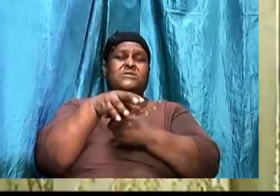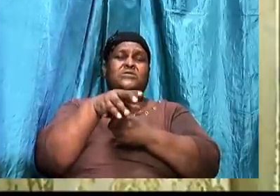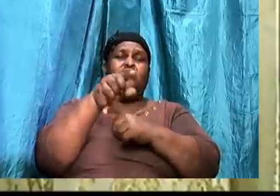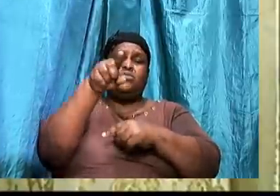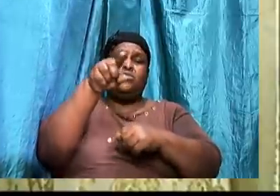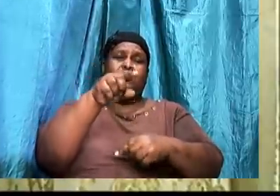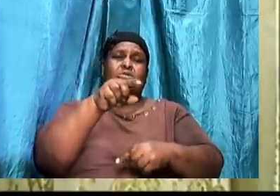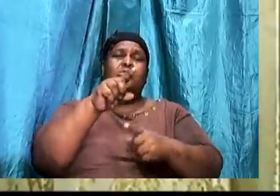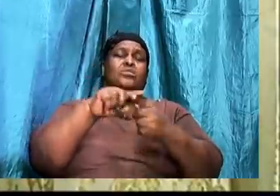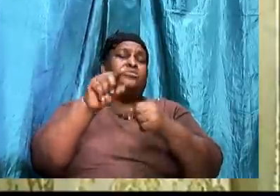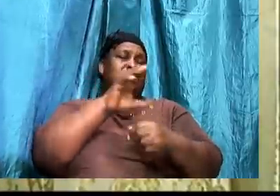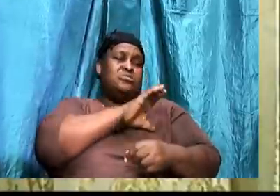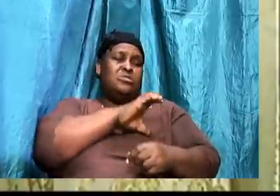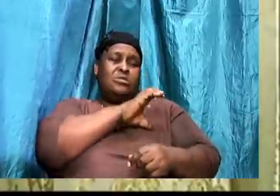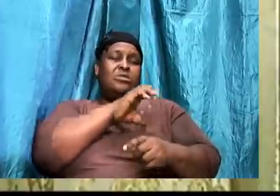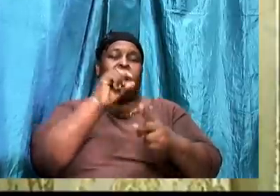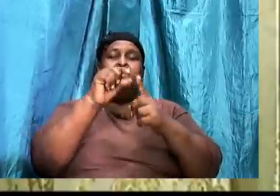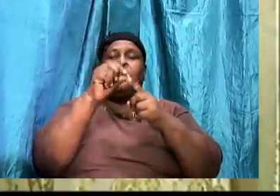word. Of God.